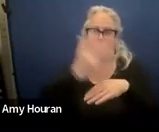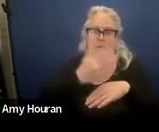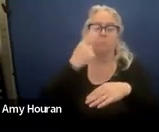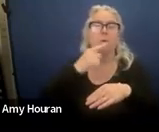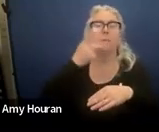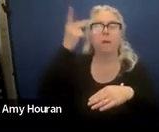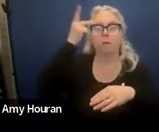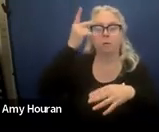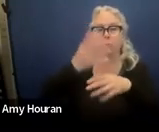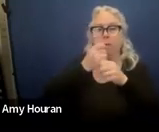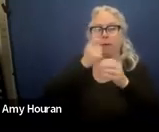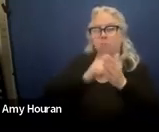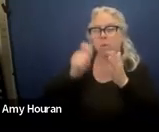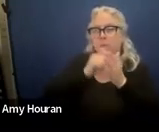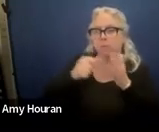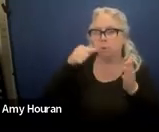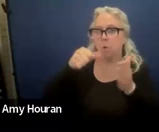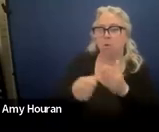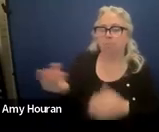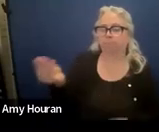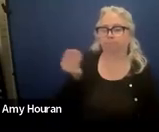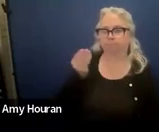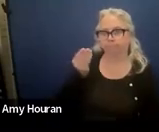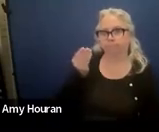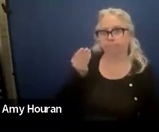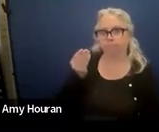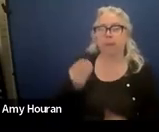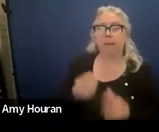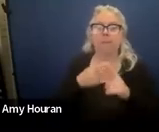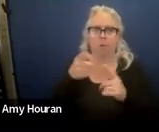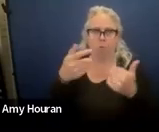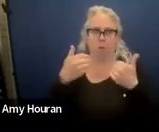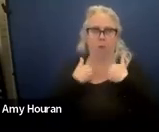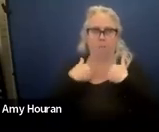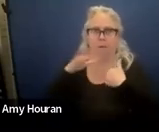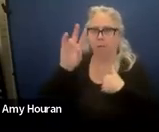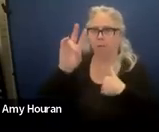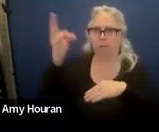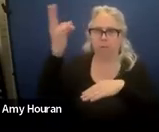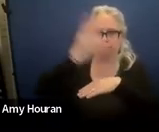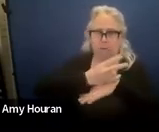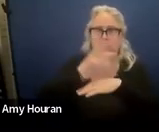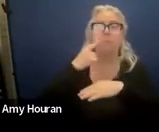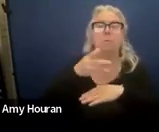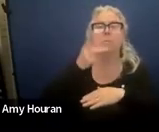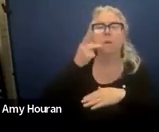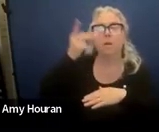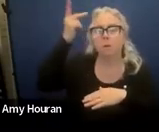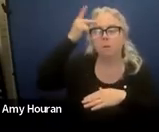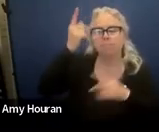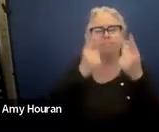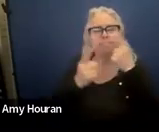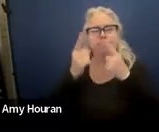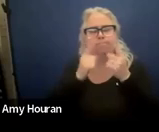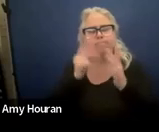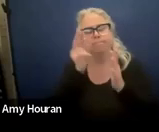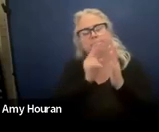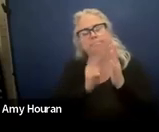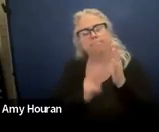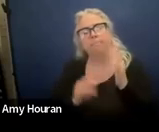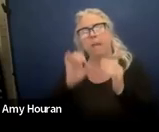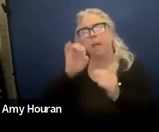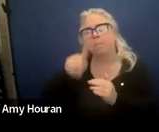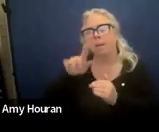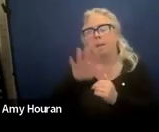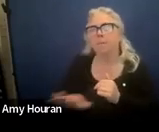receive that written notice in their hands um and then you have your seven days for the parents to consider the iup which would be